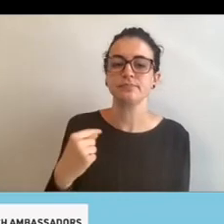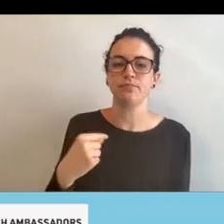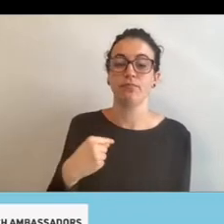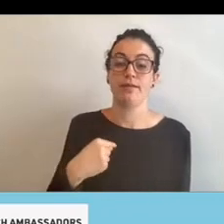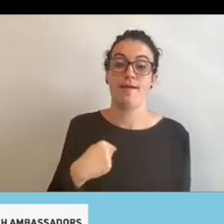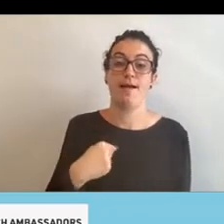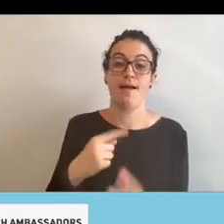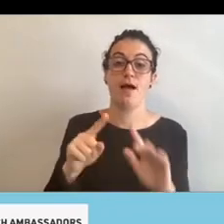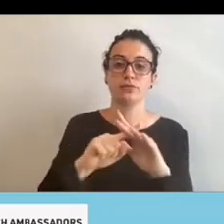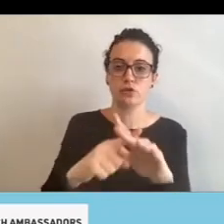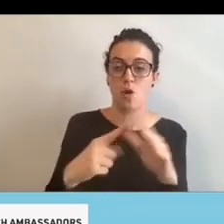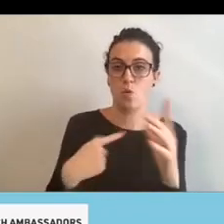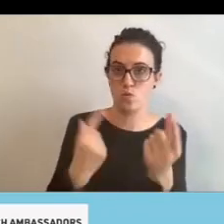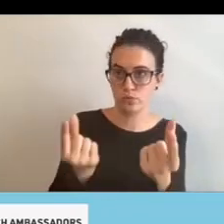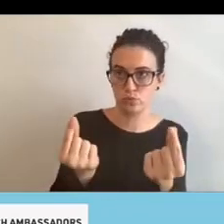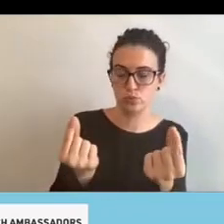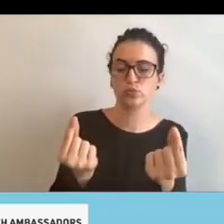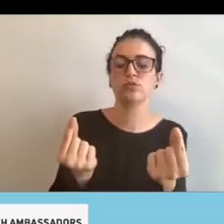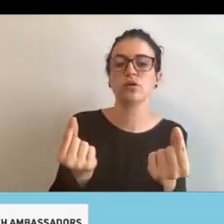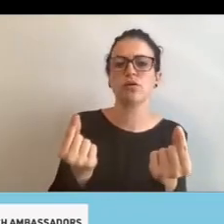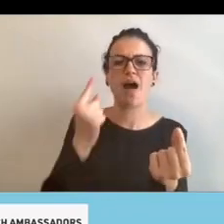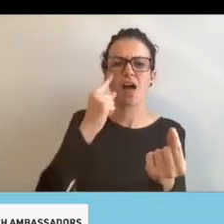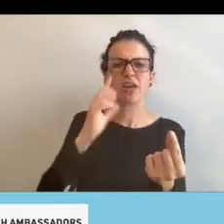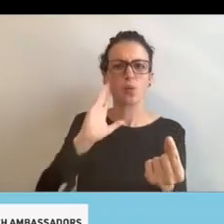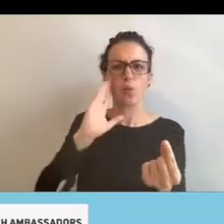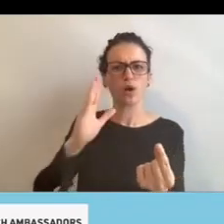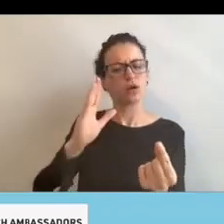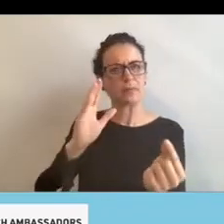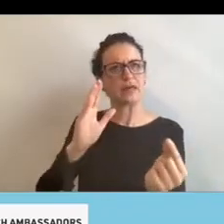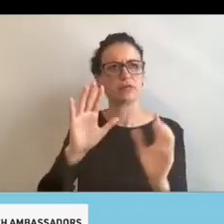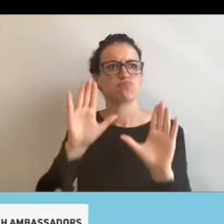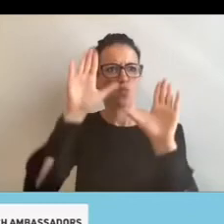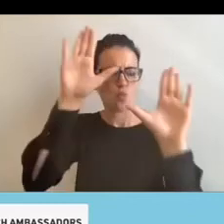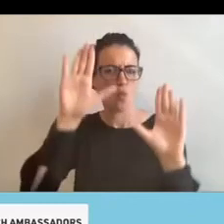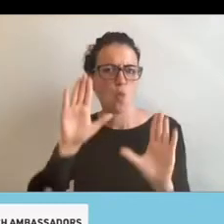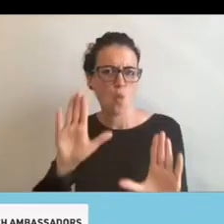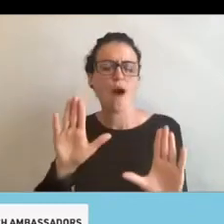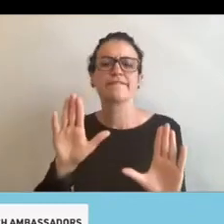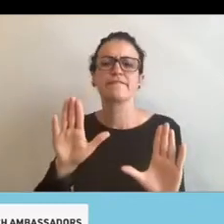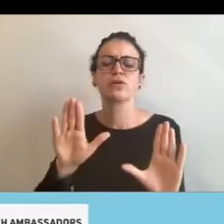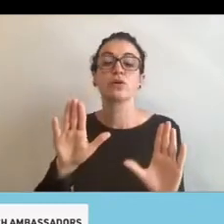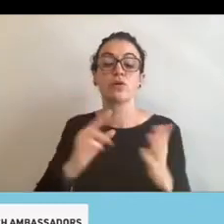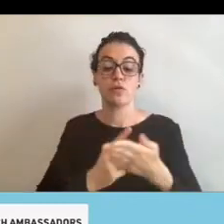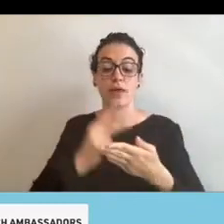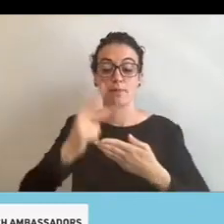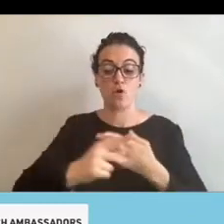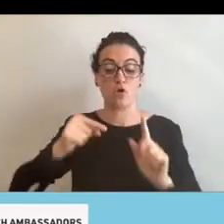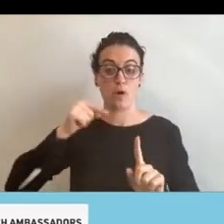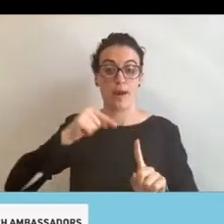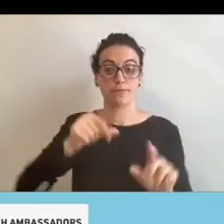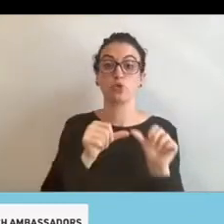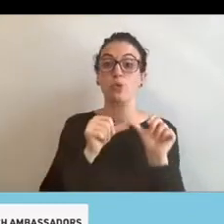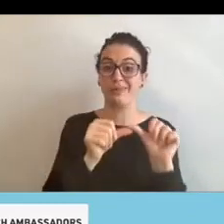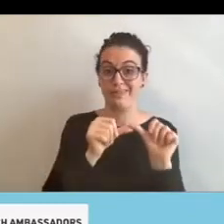I think that it will be awesome to be able for the program to, you know, keep going.